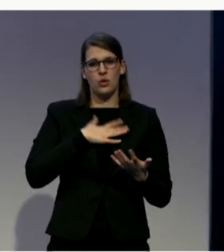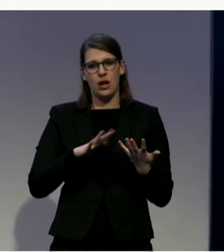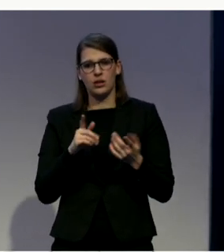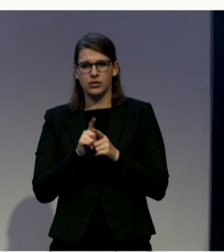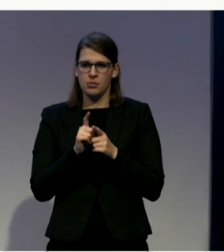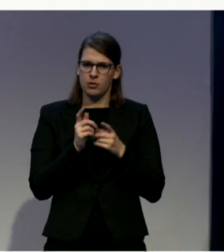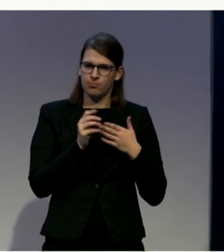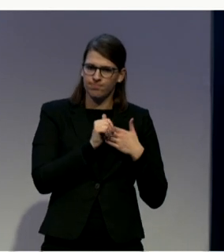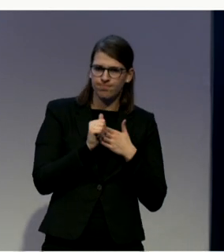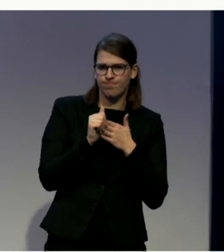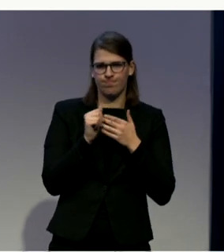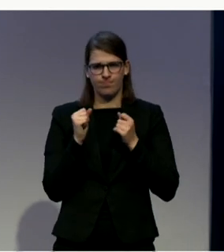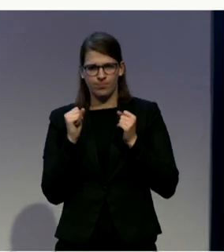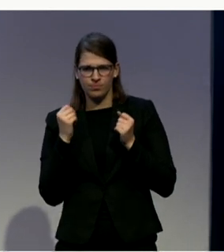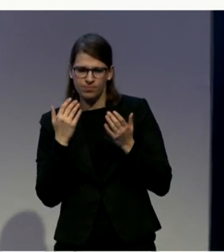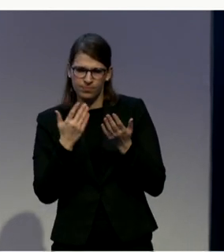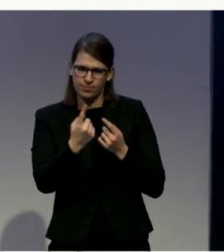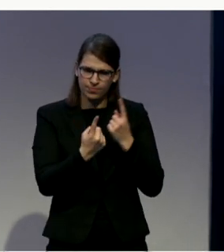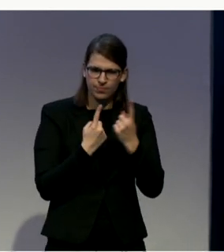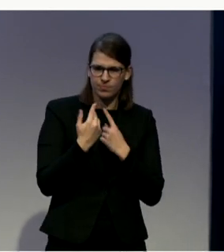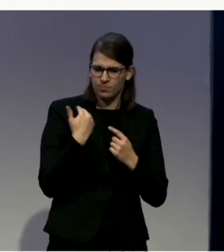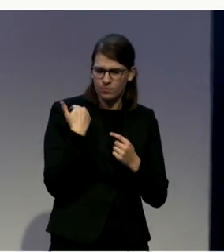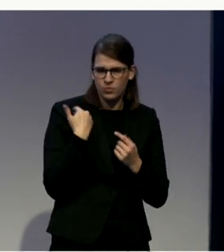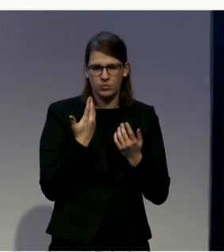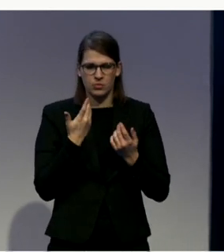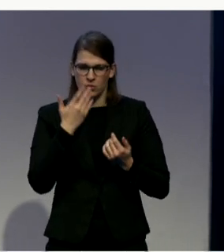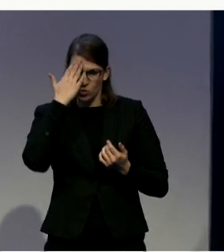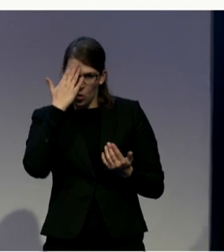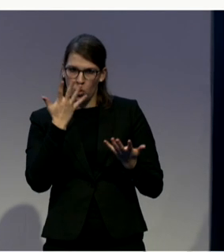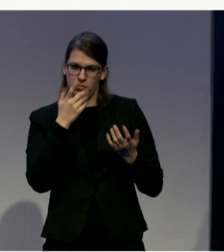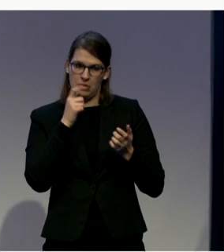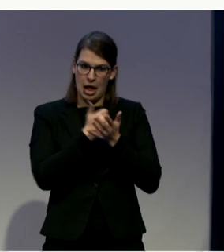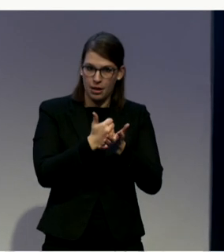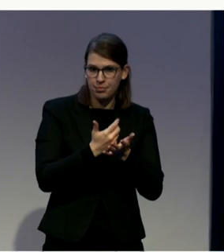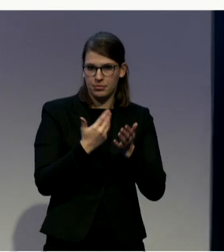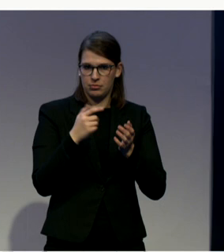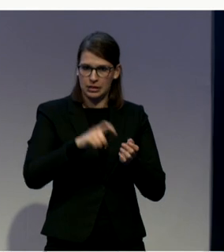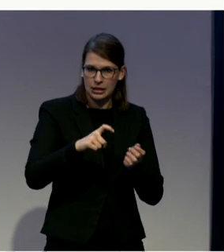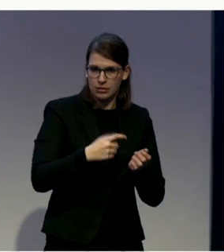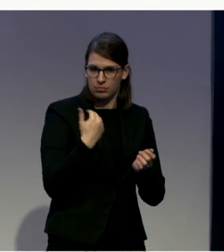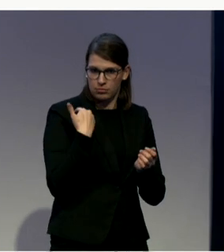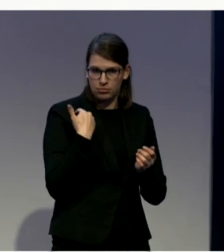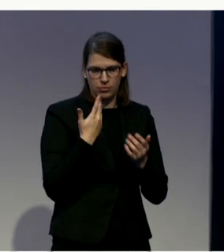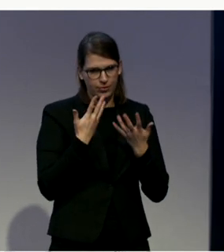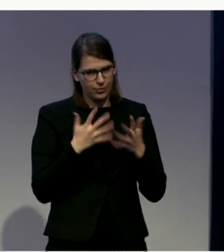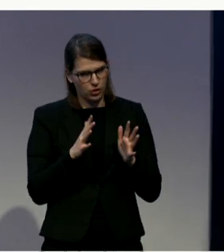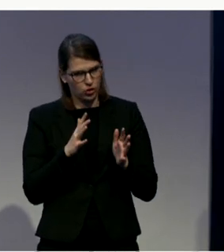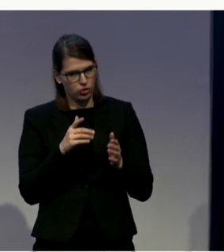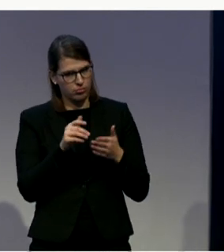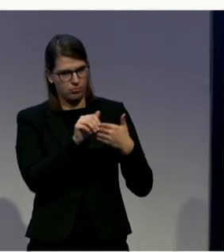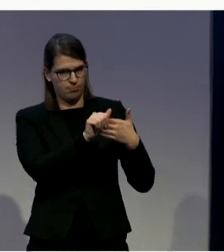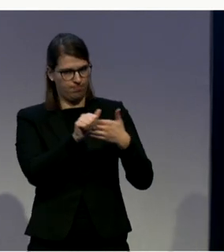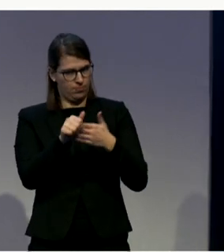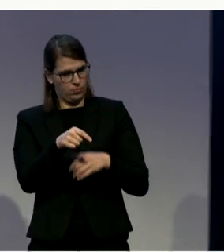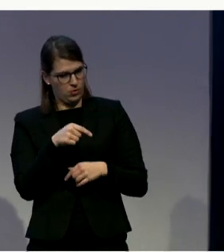instead of us trying to push them to do things I think is important. And yeah, really letting them guide and we walk with them and we just